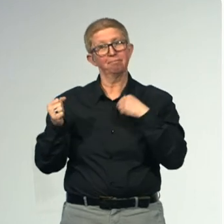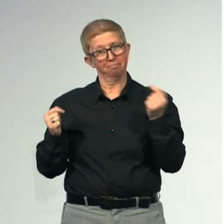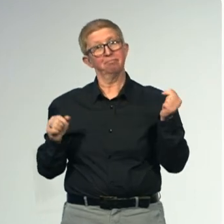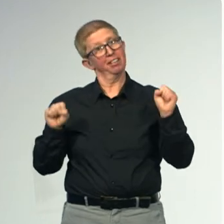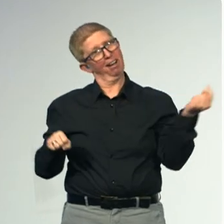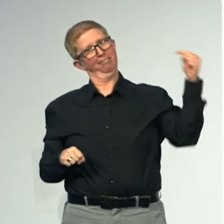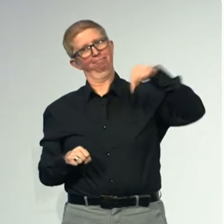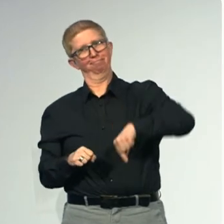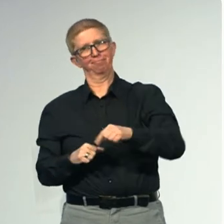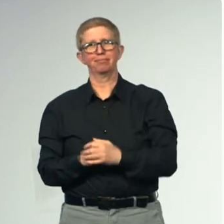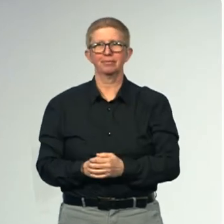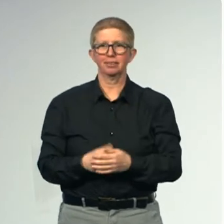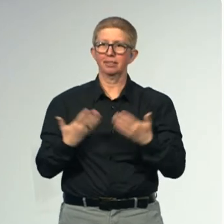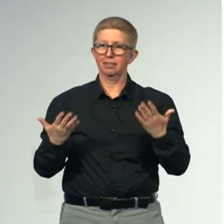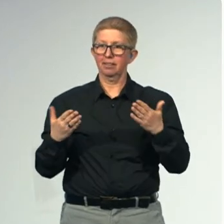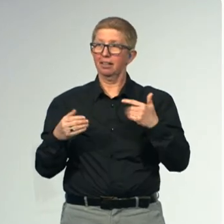event.